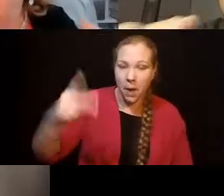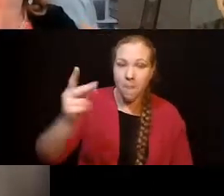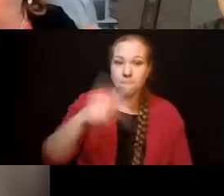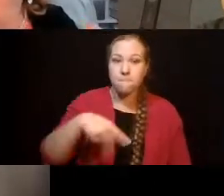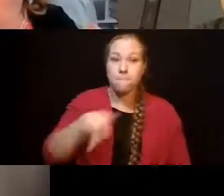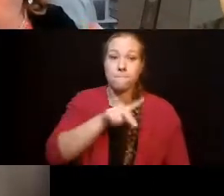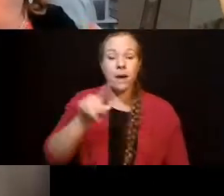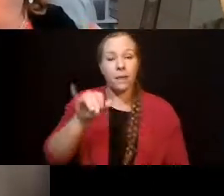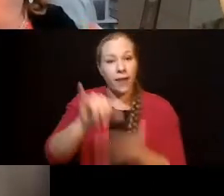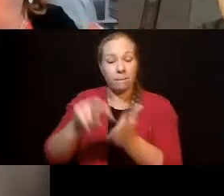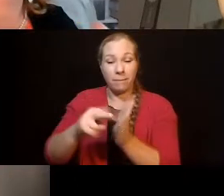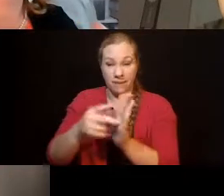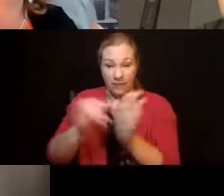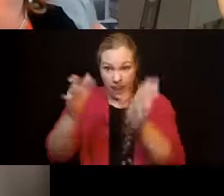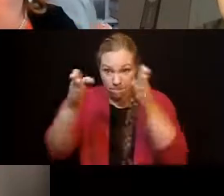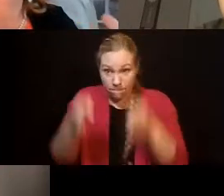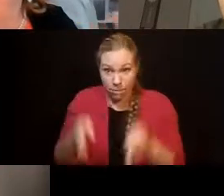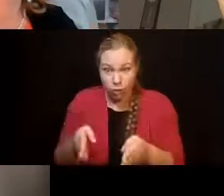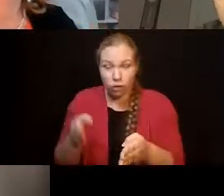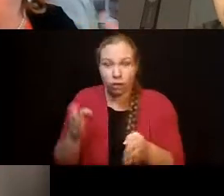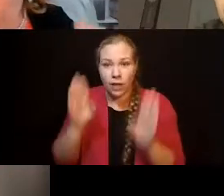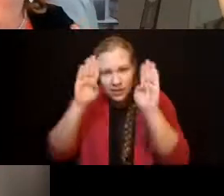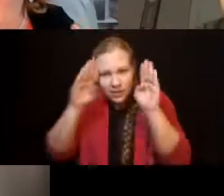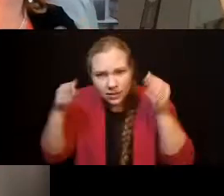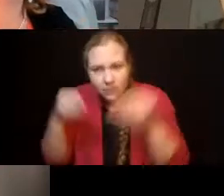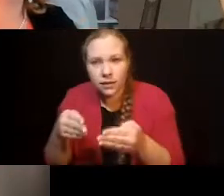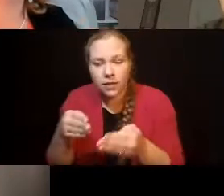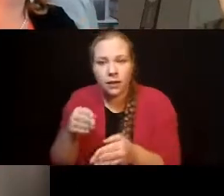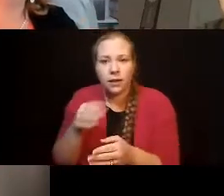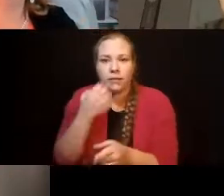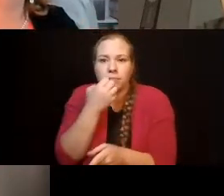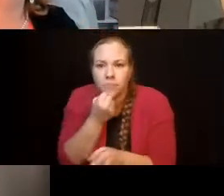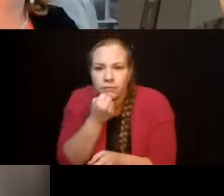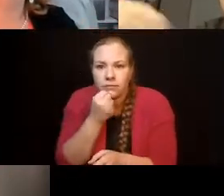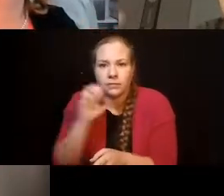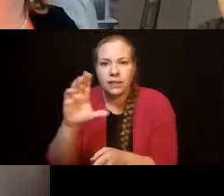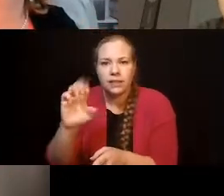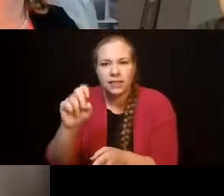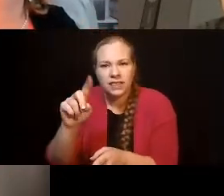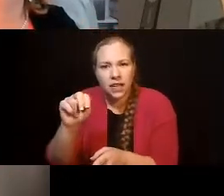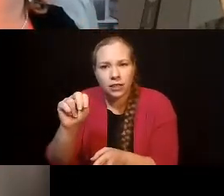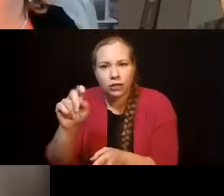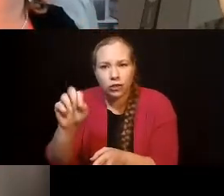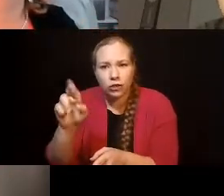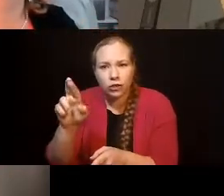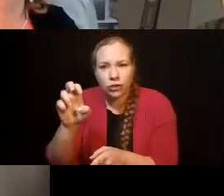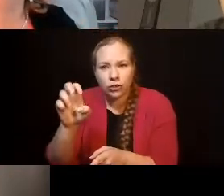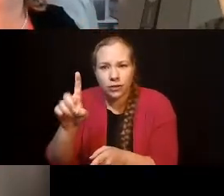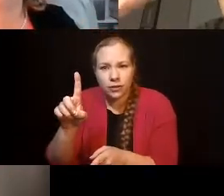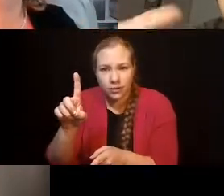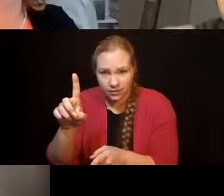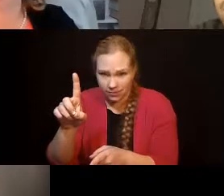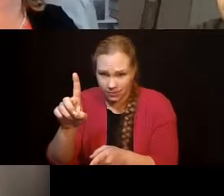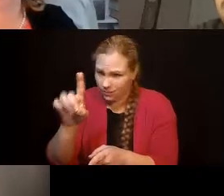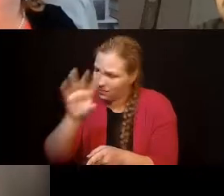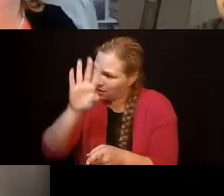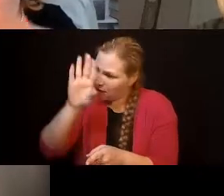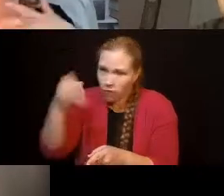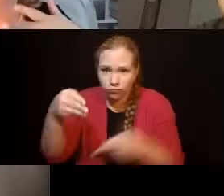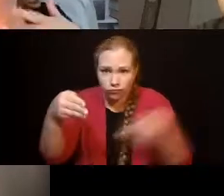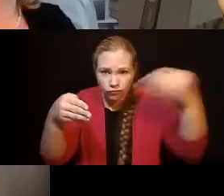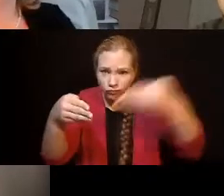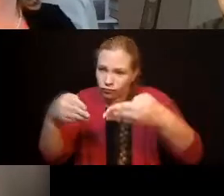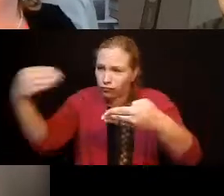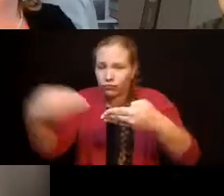typical person-centered planning is going to be you call together all the people that's important in your son or daughter's life, right?